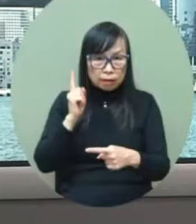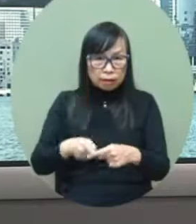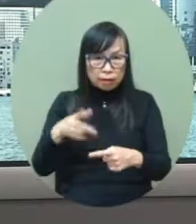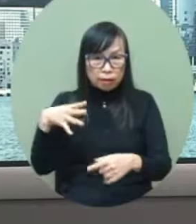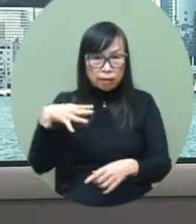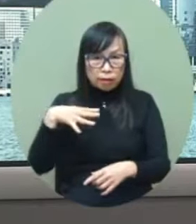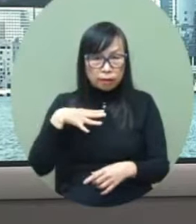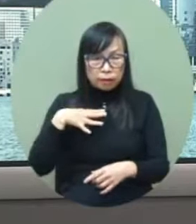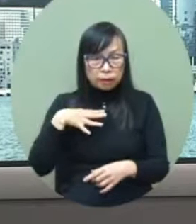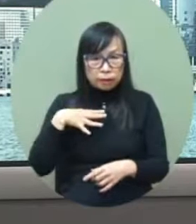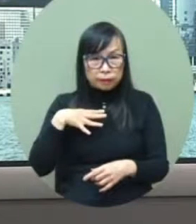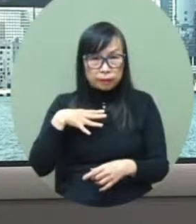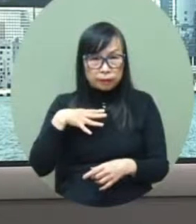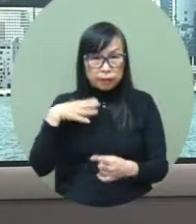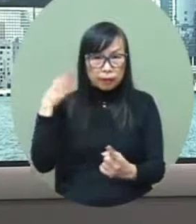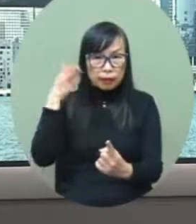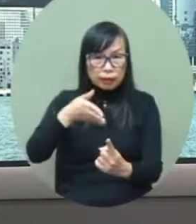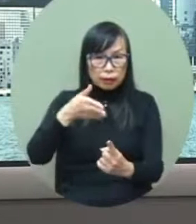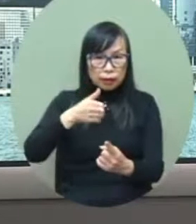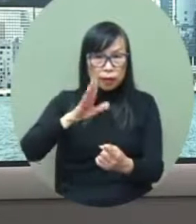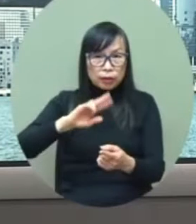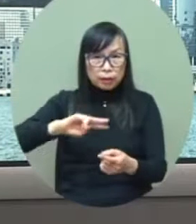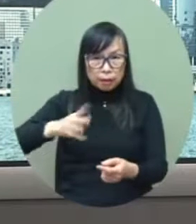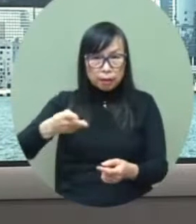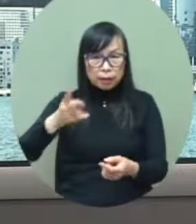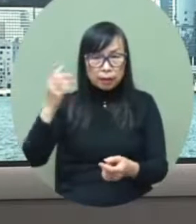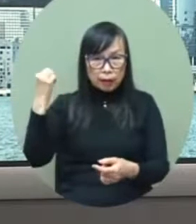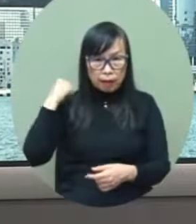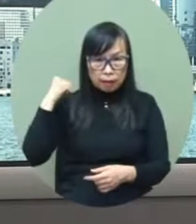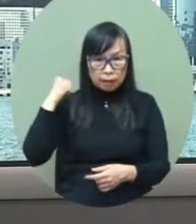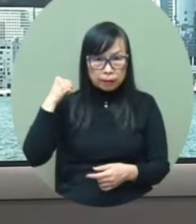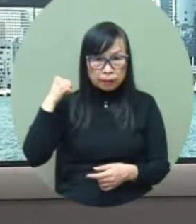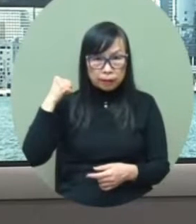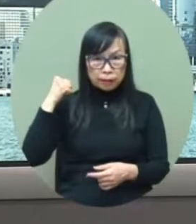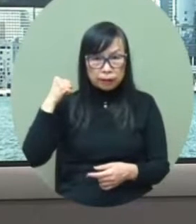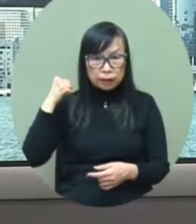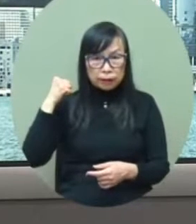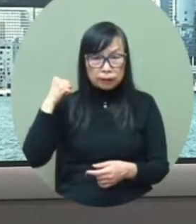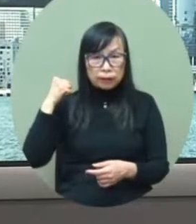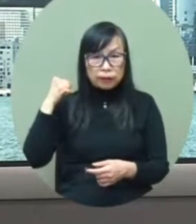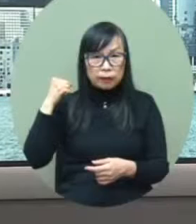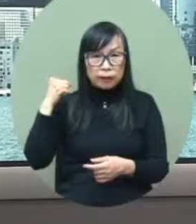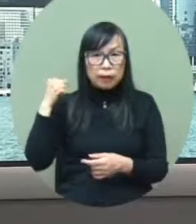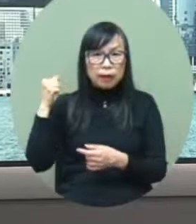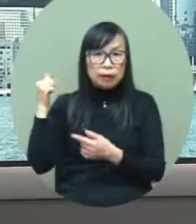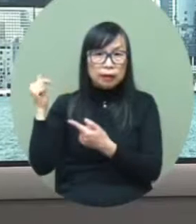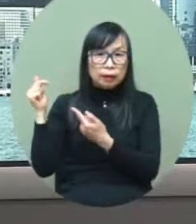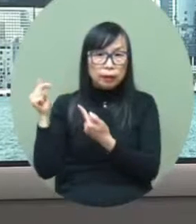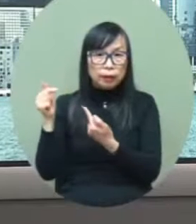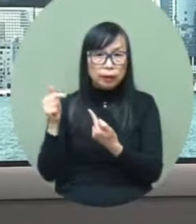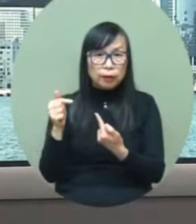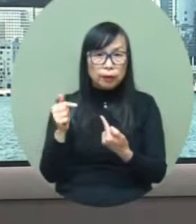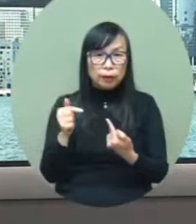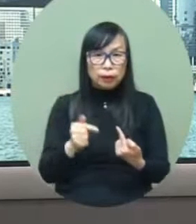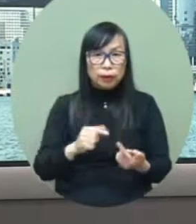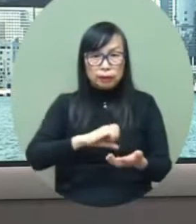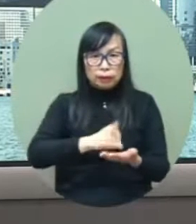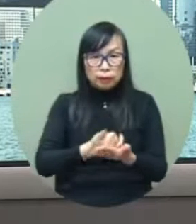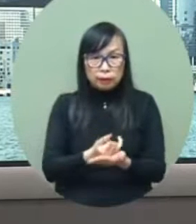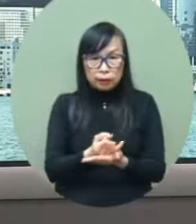effective measures and in the light of evolving circumstances we will keep enhancing our